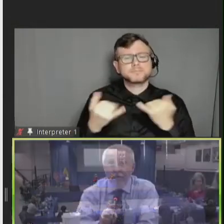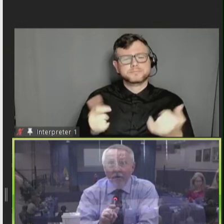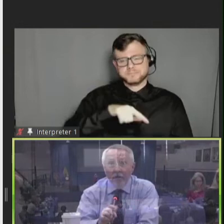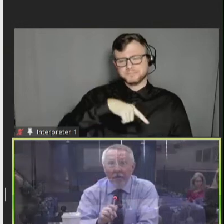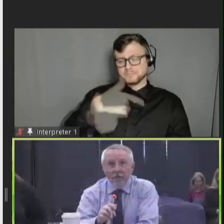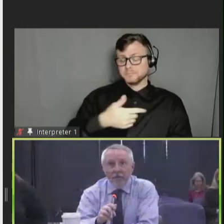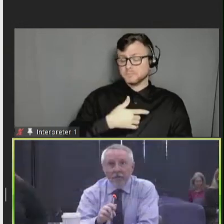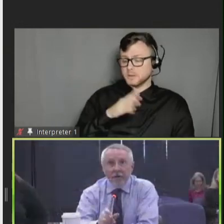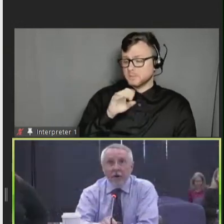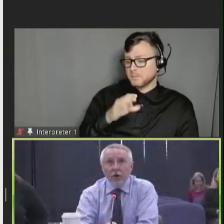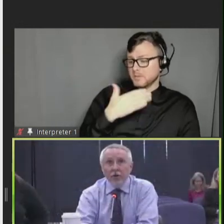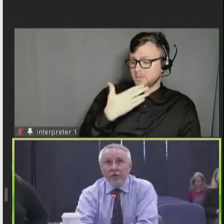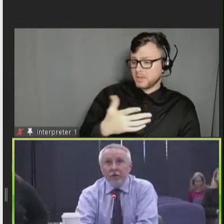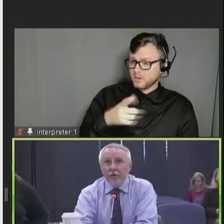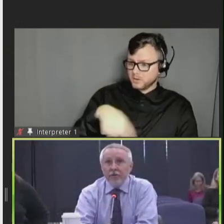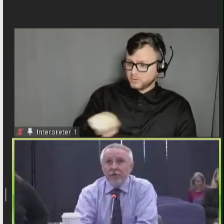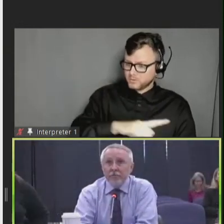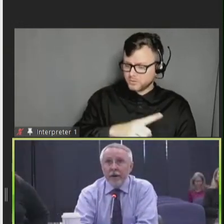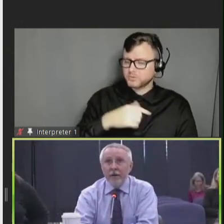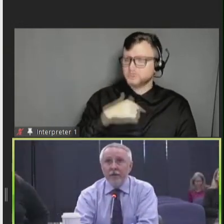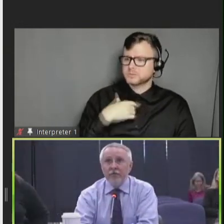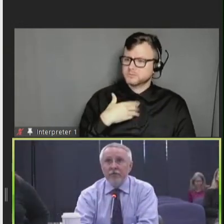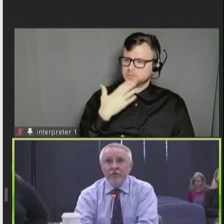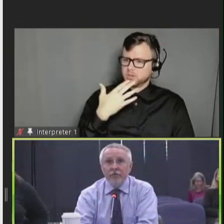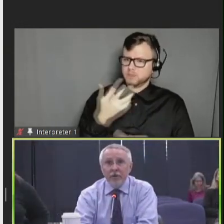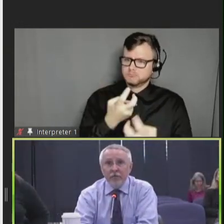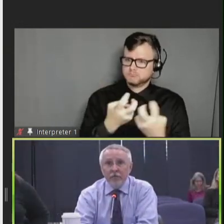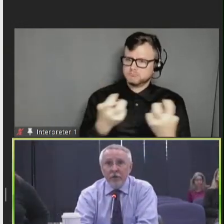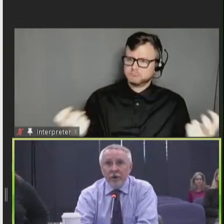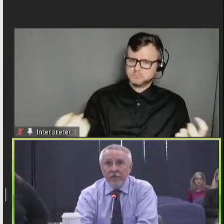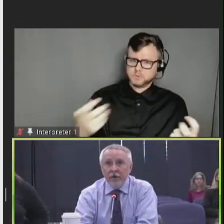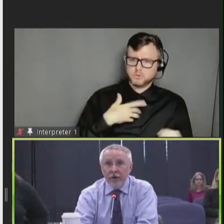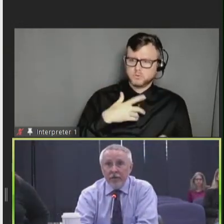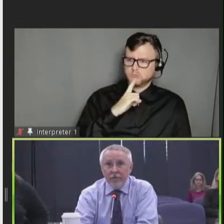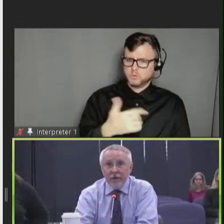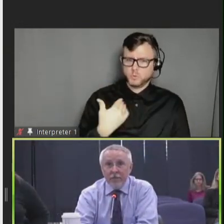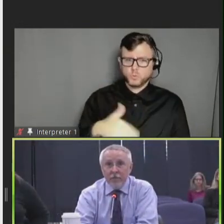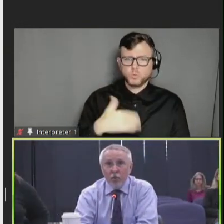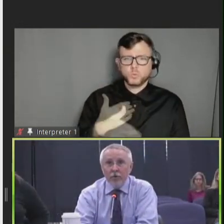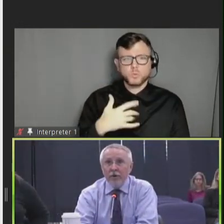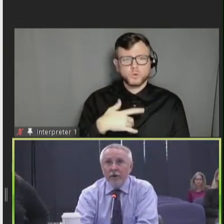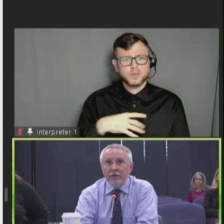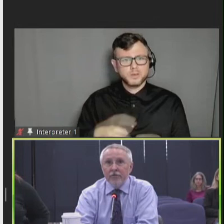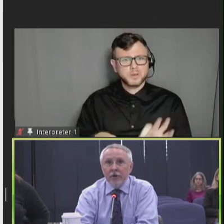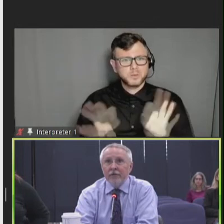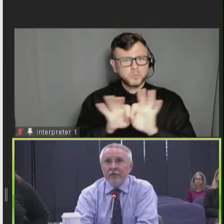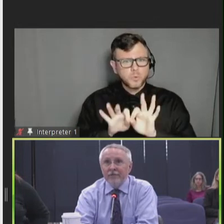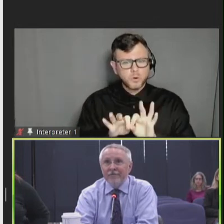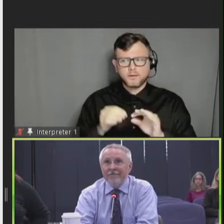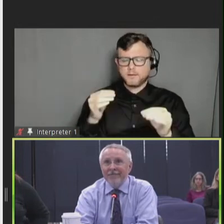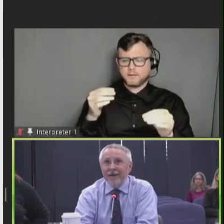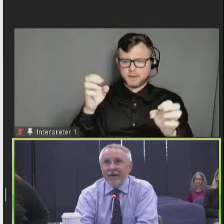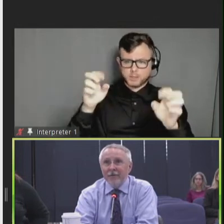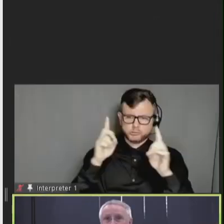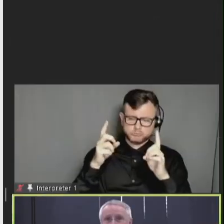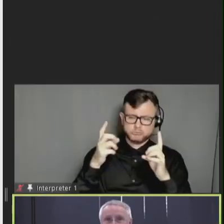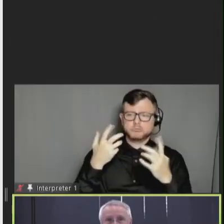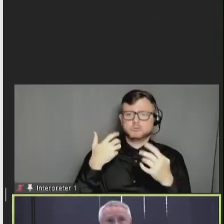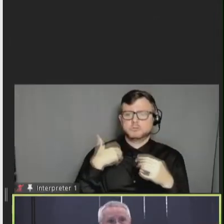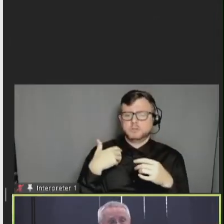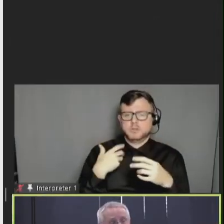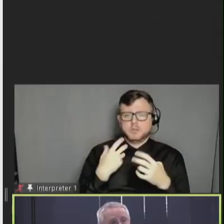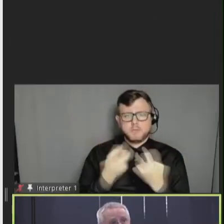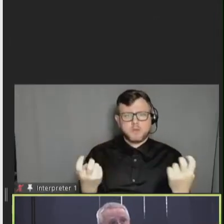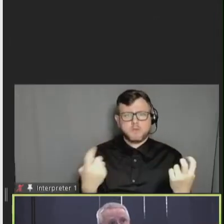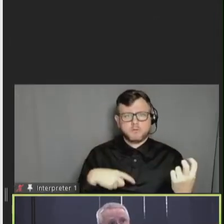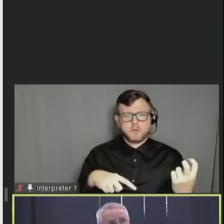Thank you very much. I want to thank all of the members of this panel. This has really been a very important and instructive panel for